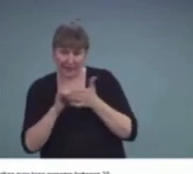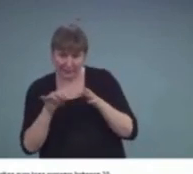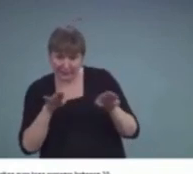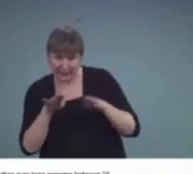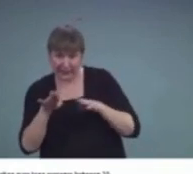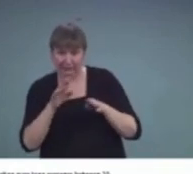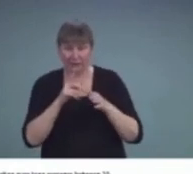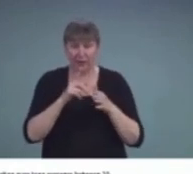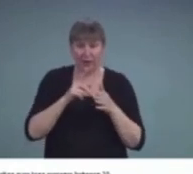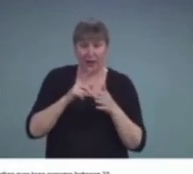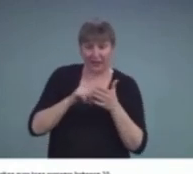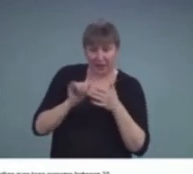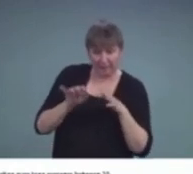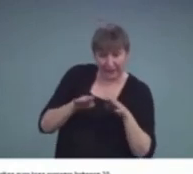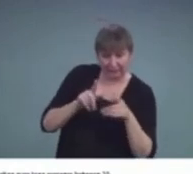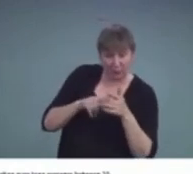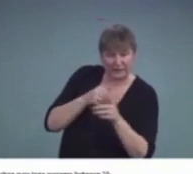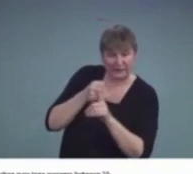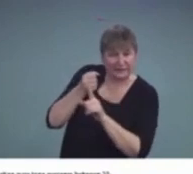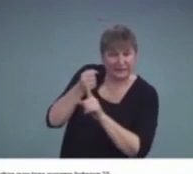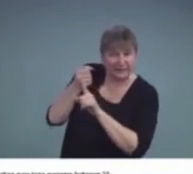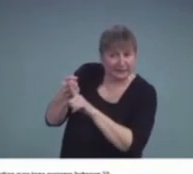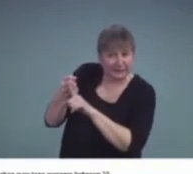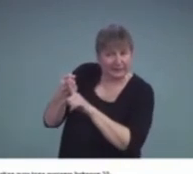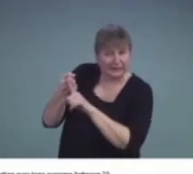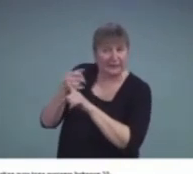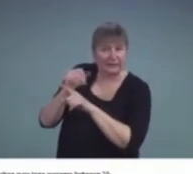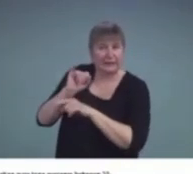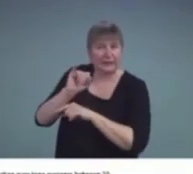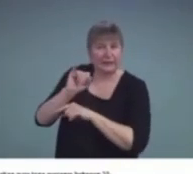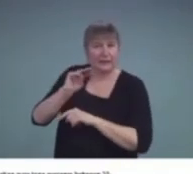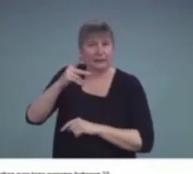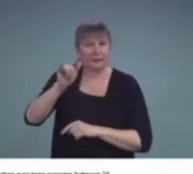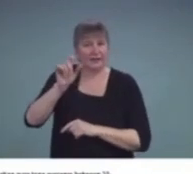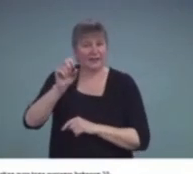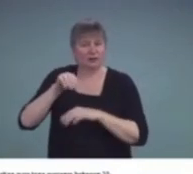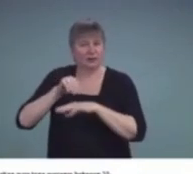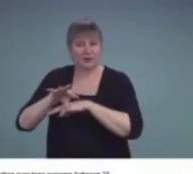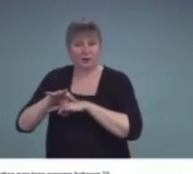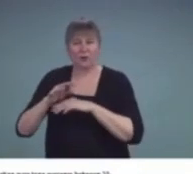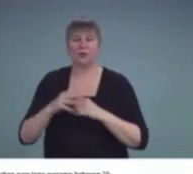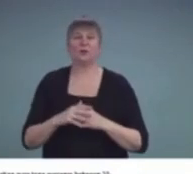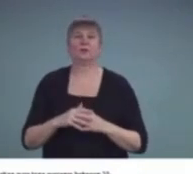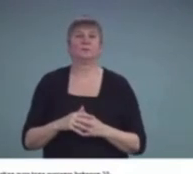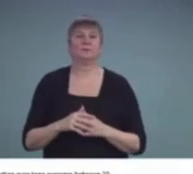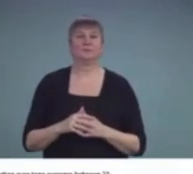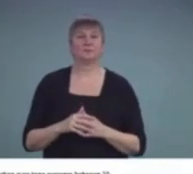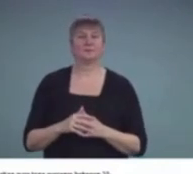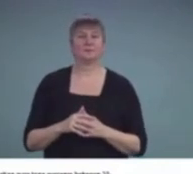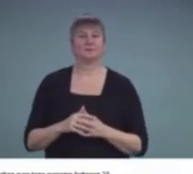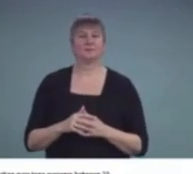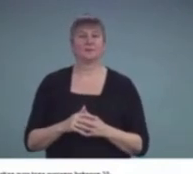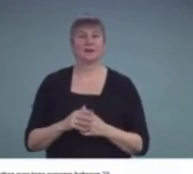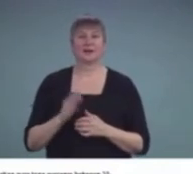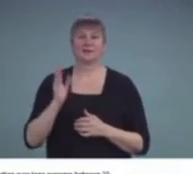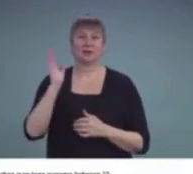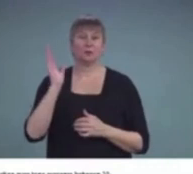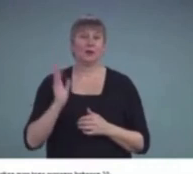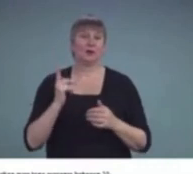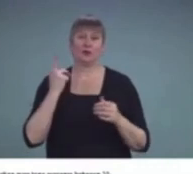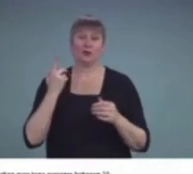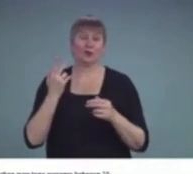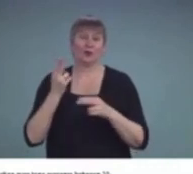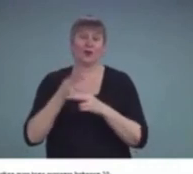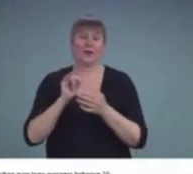need that, we know that the accommodations and interventions may be very different. So we've just called this group MUZD,